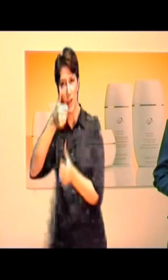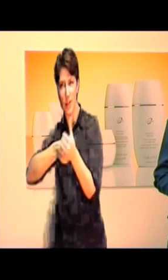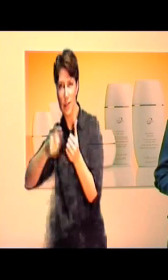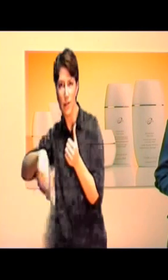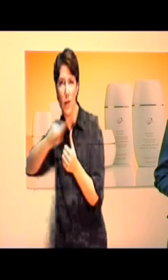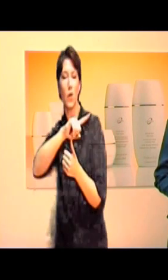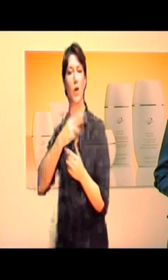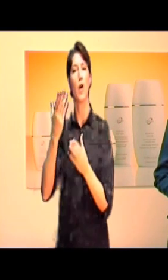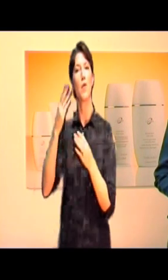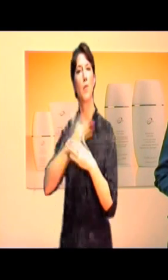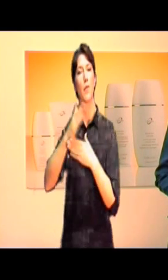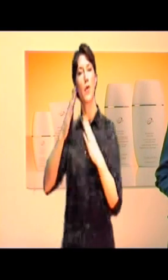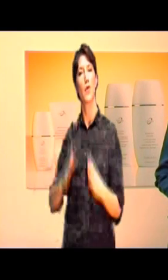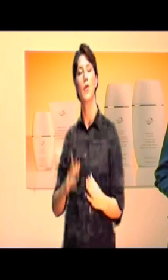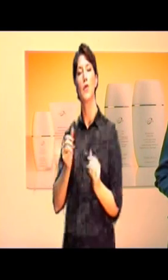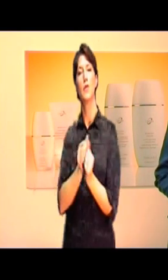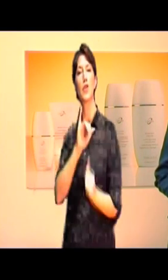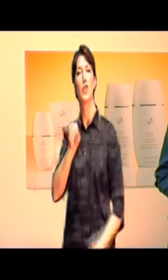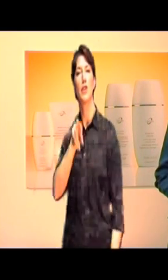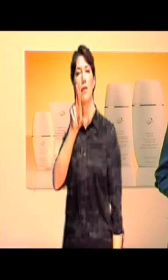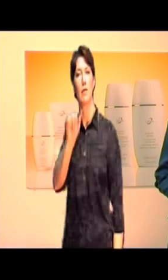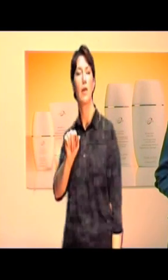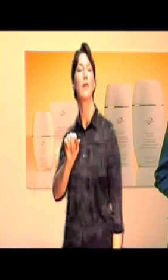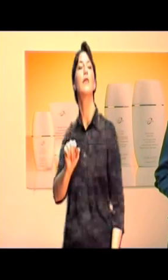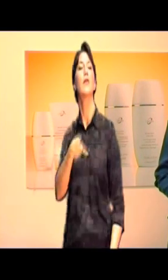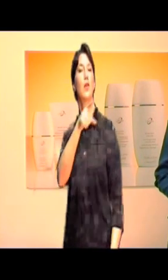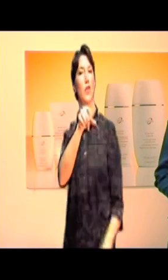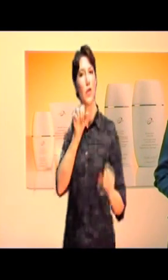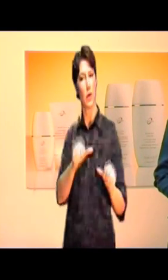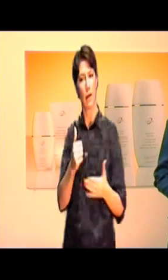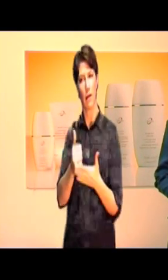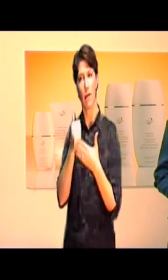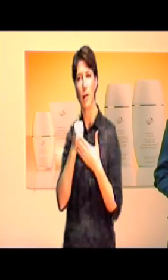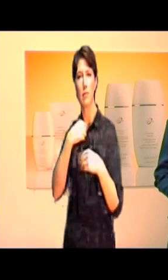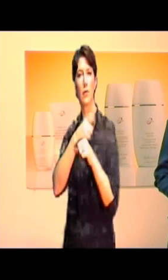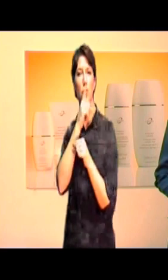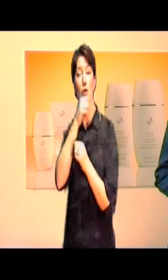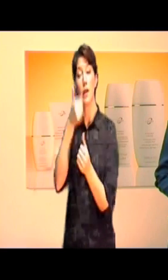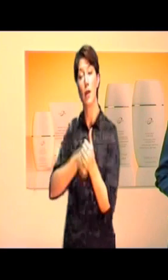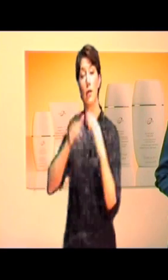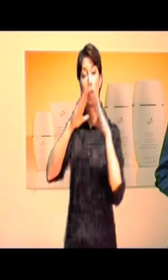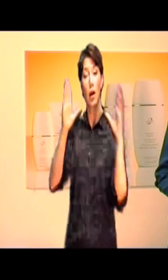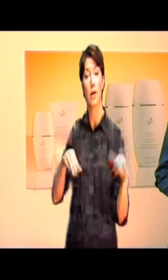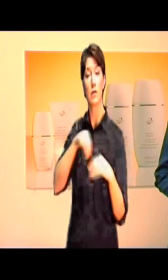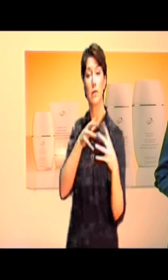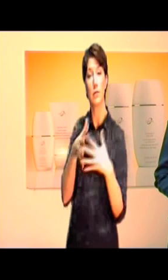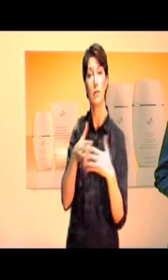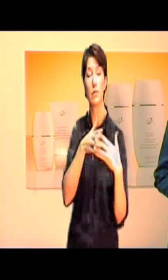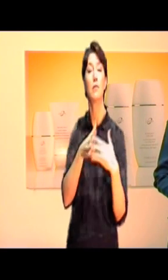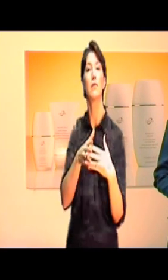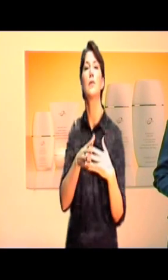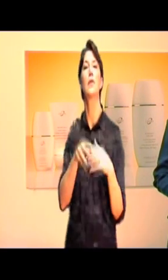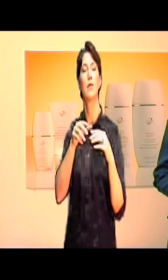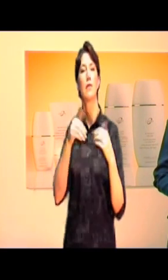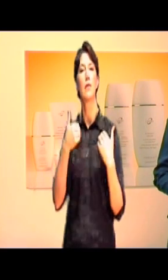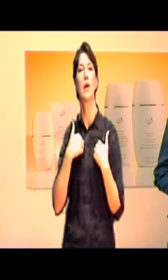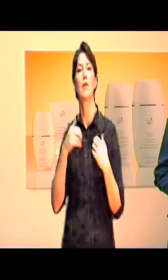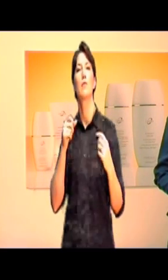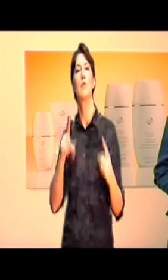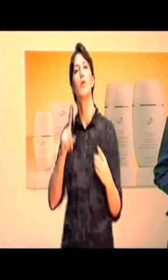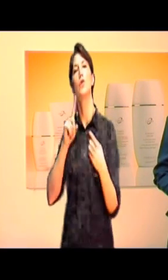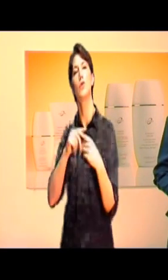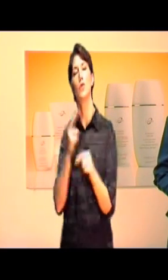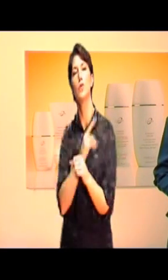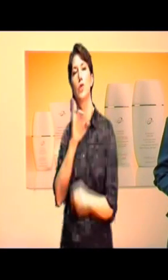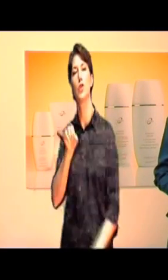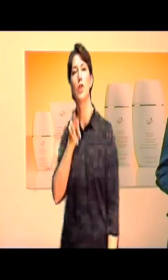and the vision of putting Jafra in every household in America. Knowing that she was a consultant herself 32 years ago and built a